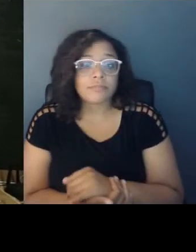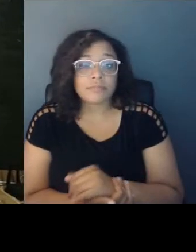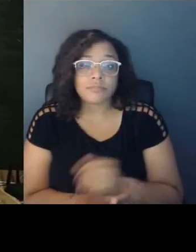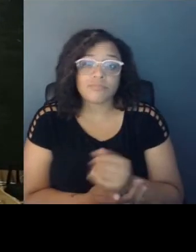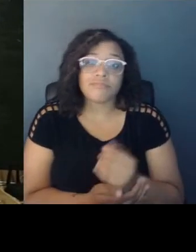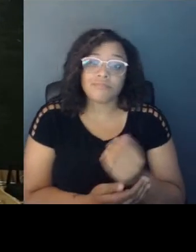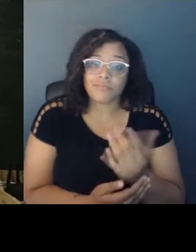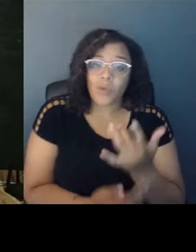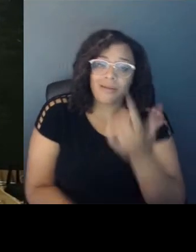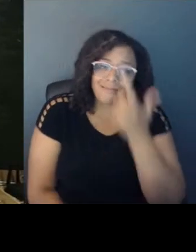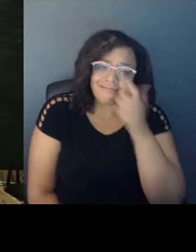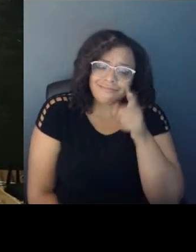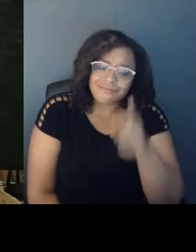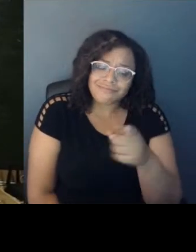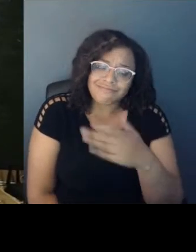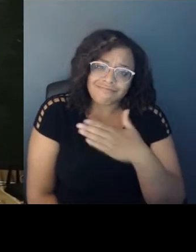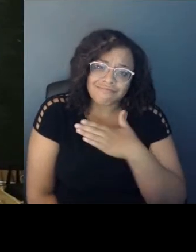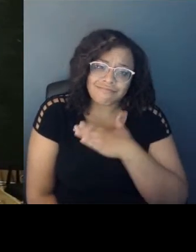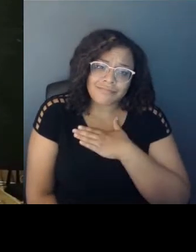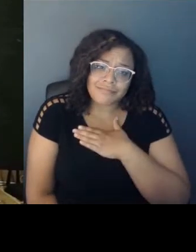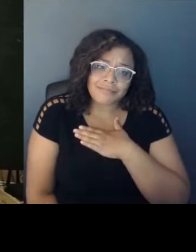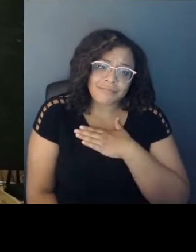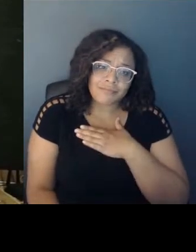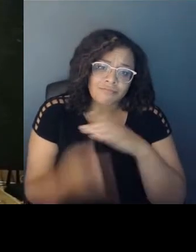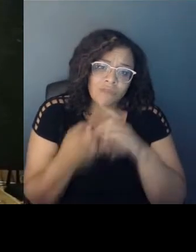the future.